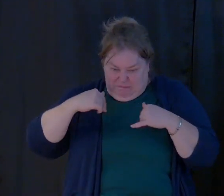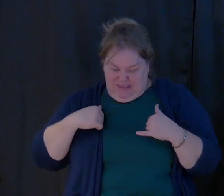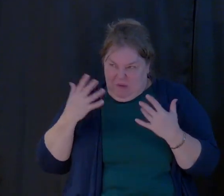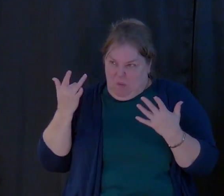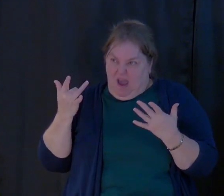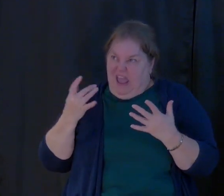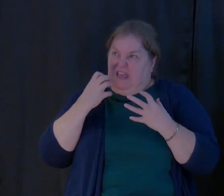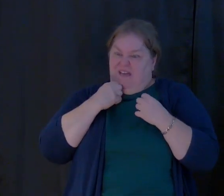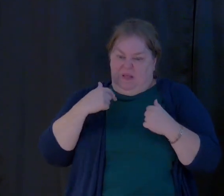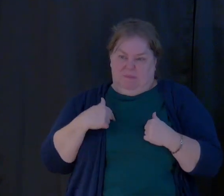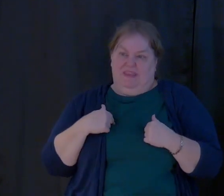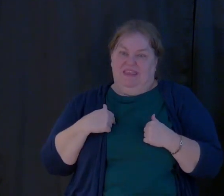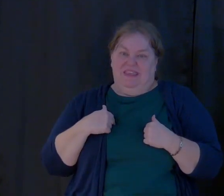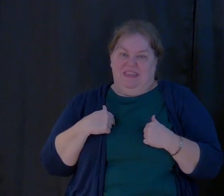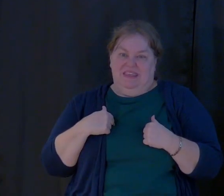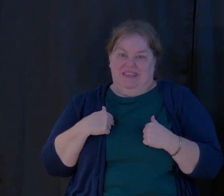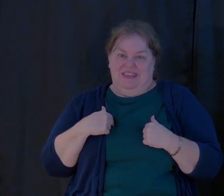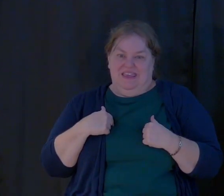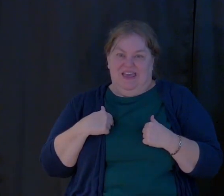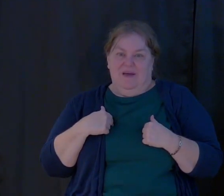my life begins to change.